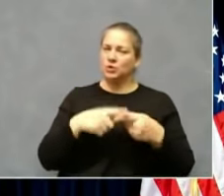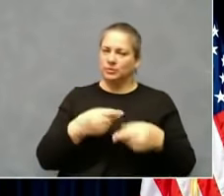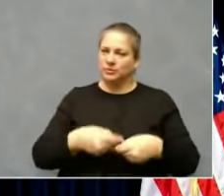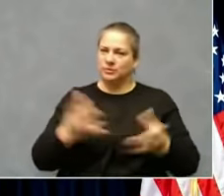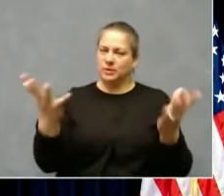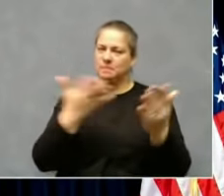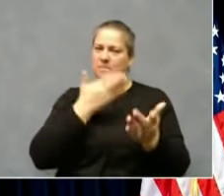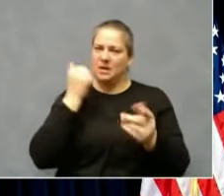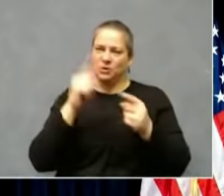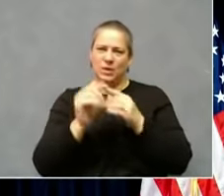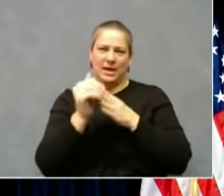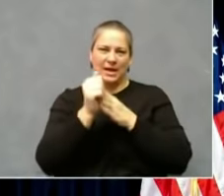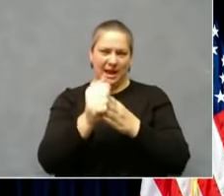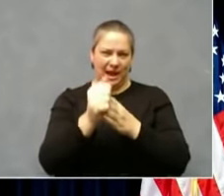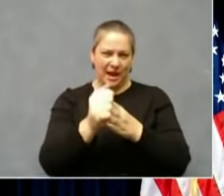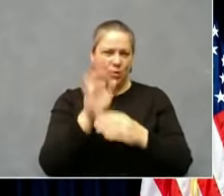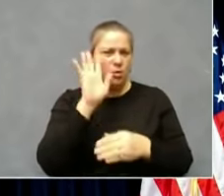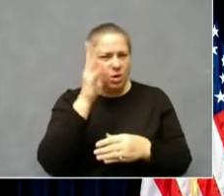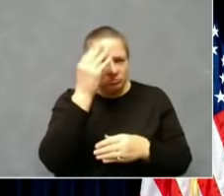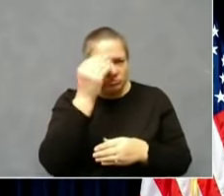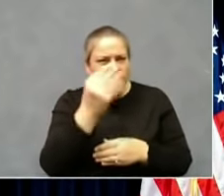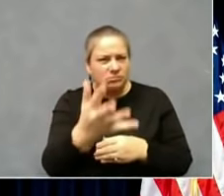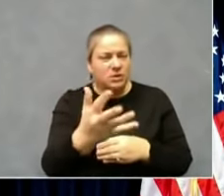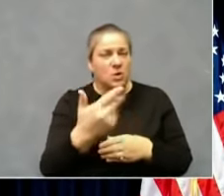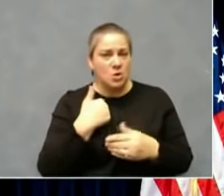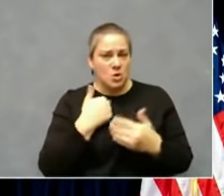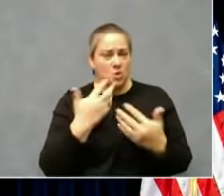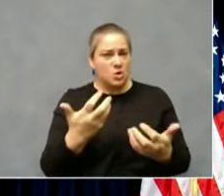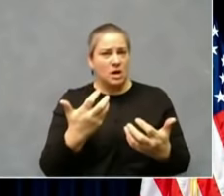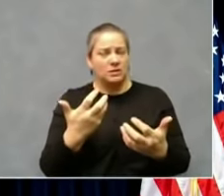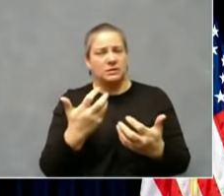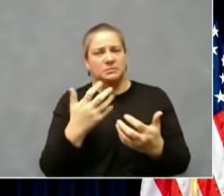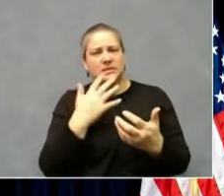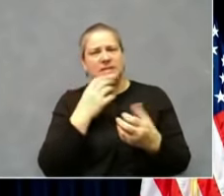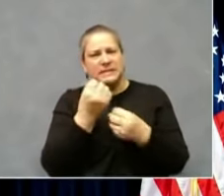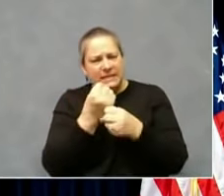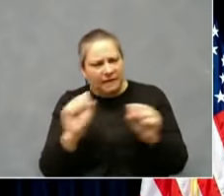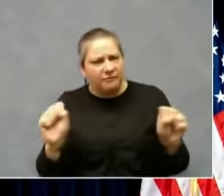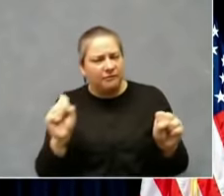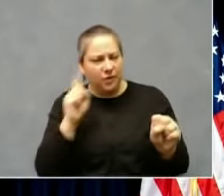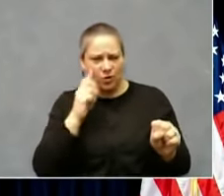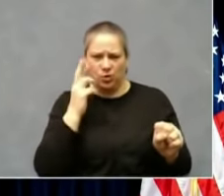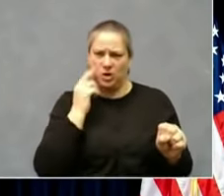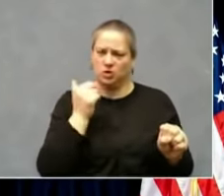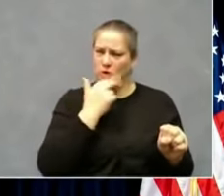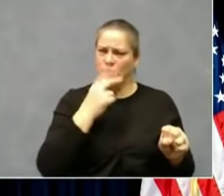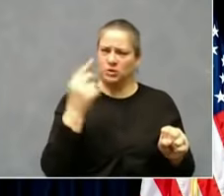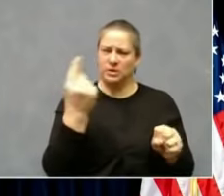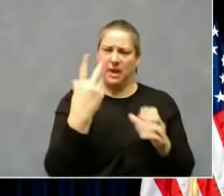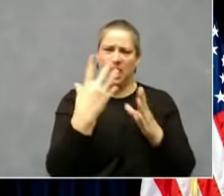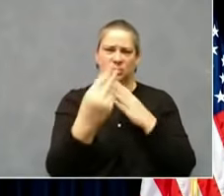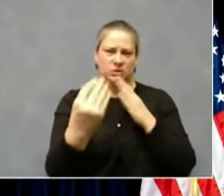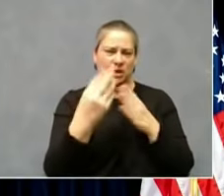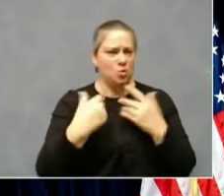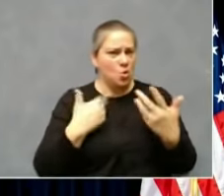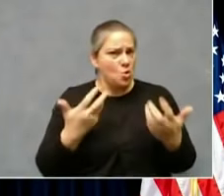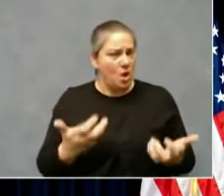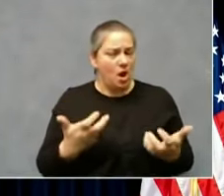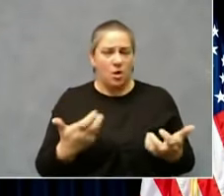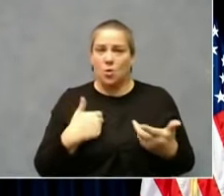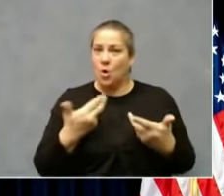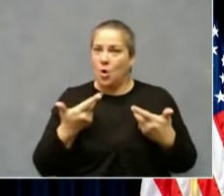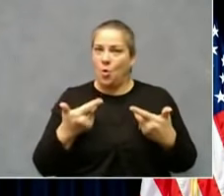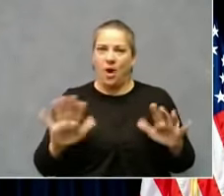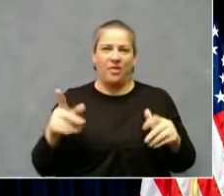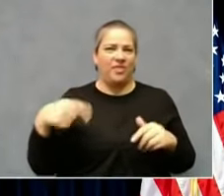give every opportunity that is safe for restaurants to do outdoor dining, but we do not want them to create what is